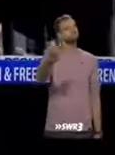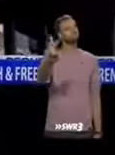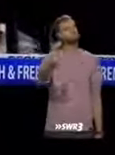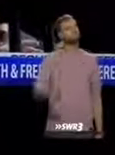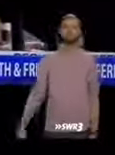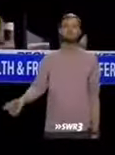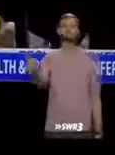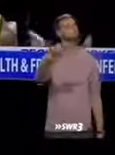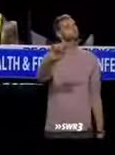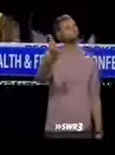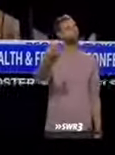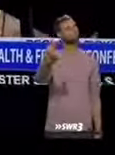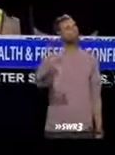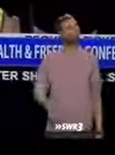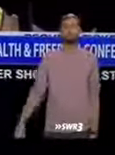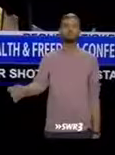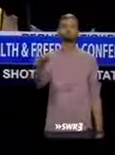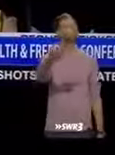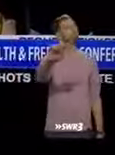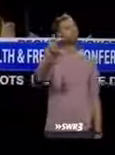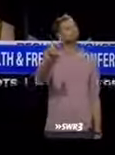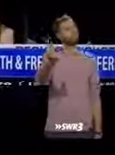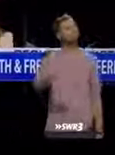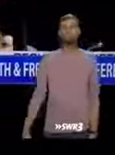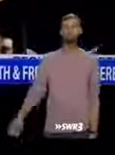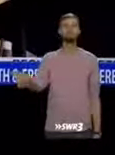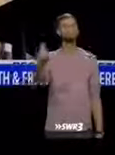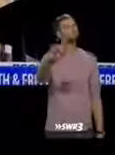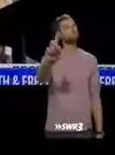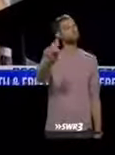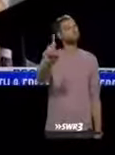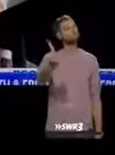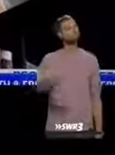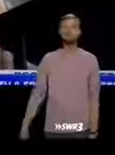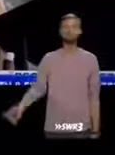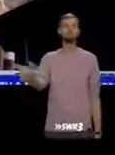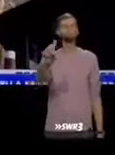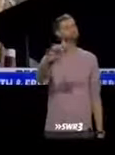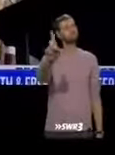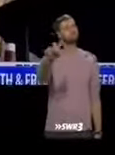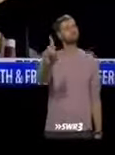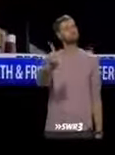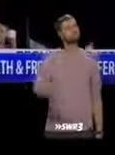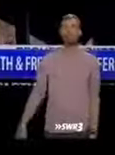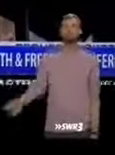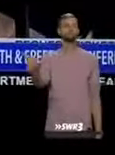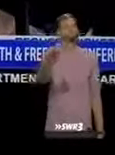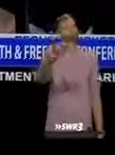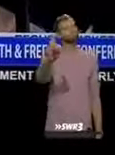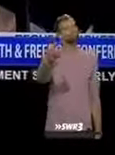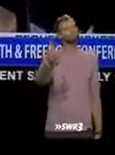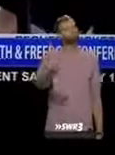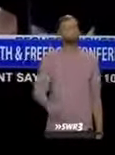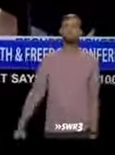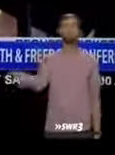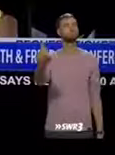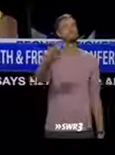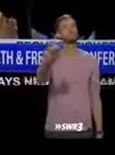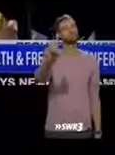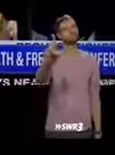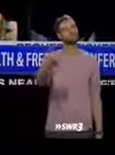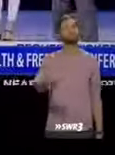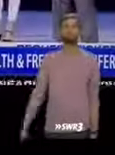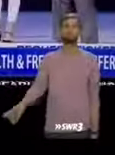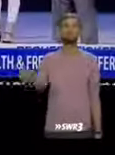A friend just reported she had one of those fake vaccine slave passports and went through the thing at the airport for an international